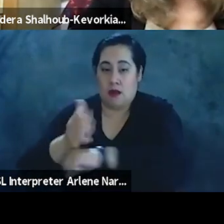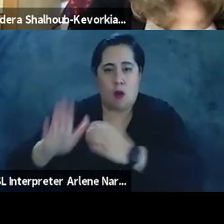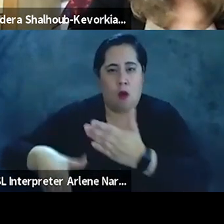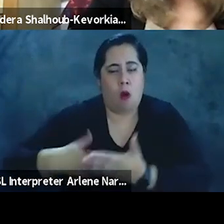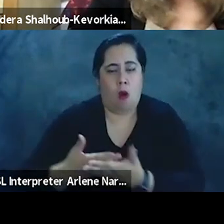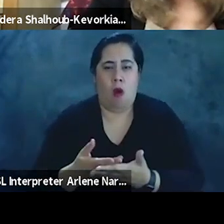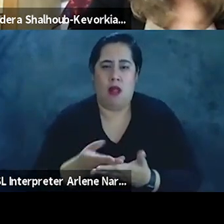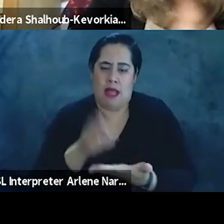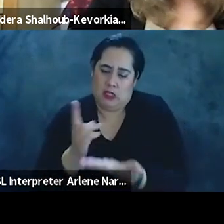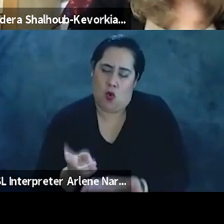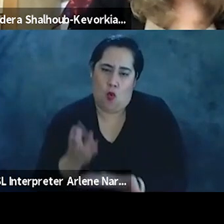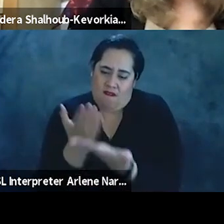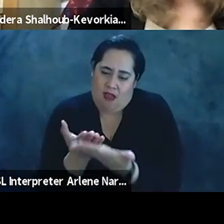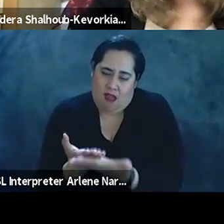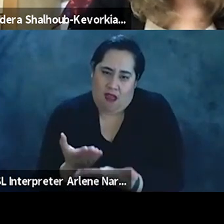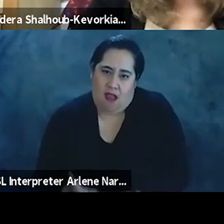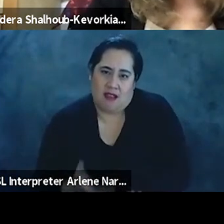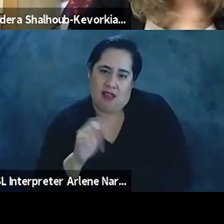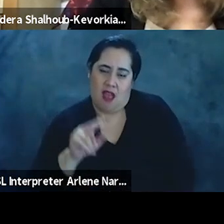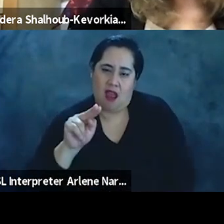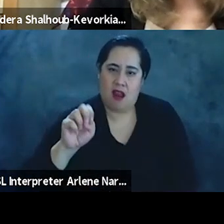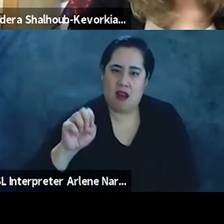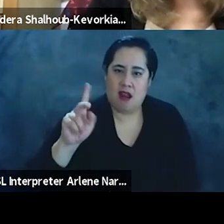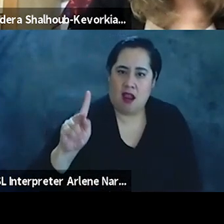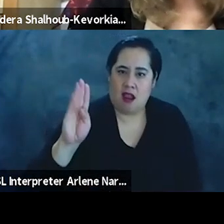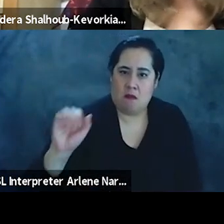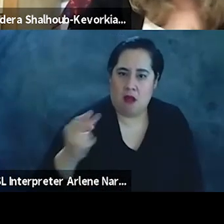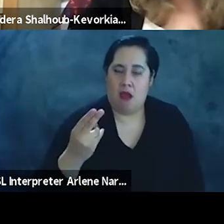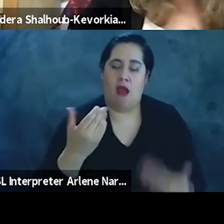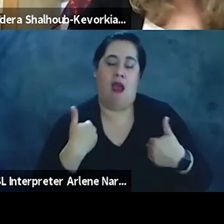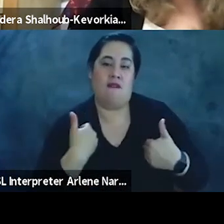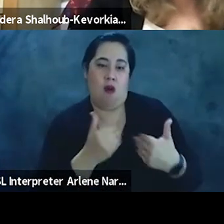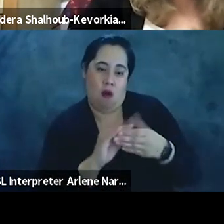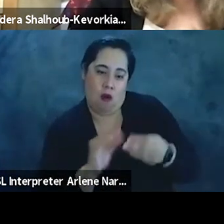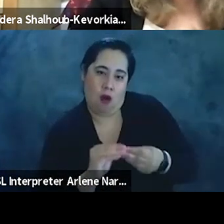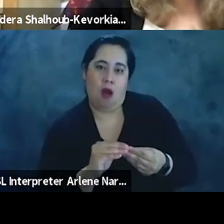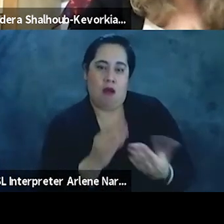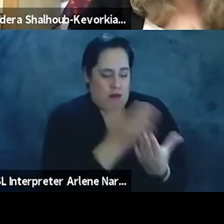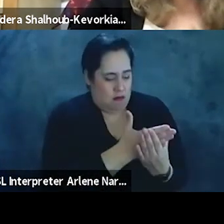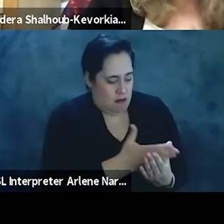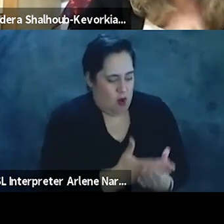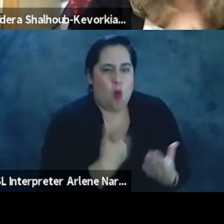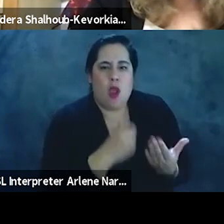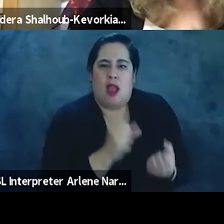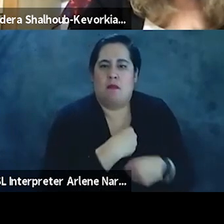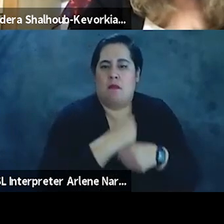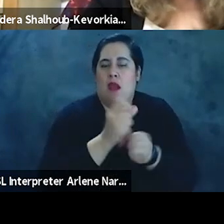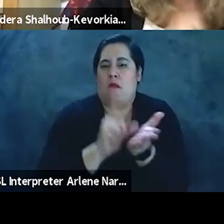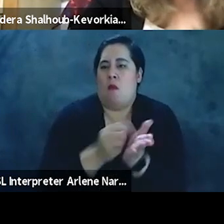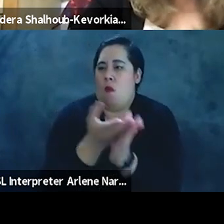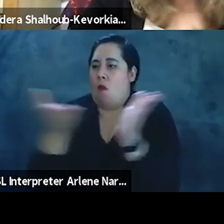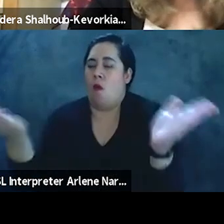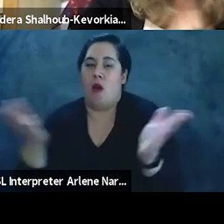historical facts of the Nakba, and we have the archives, and we've publicized them, and that